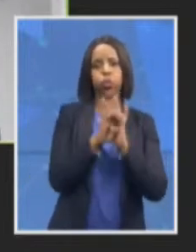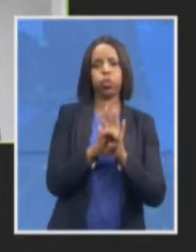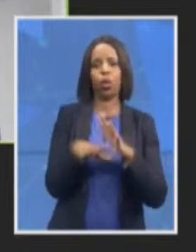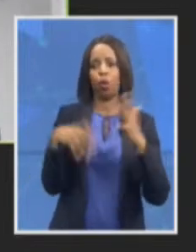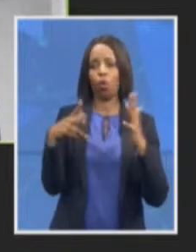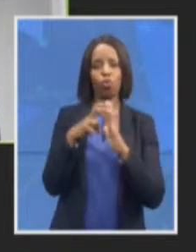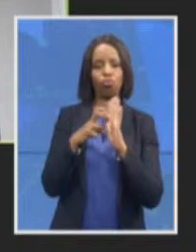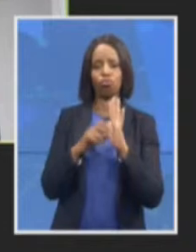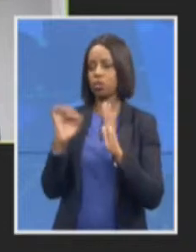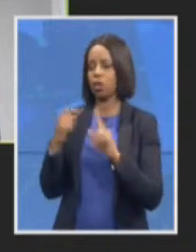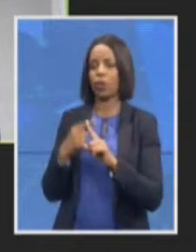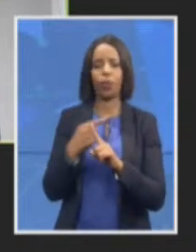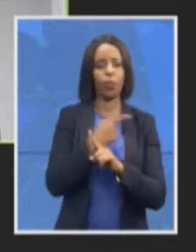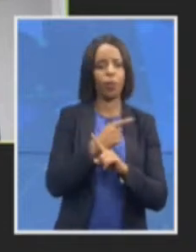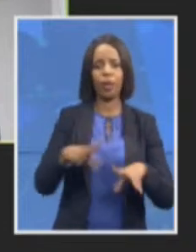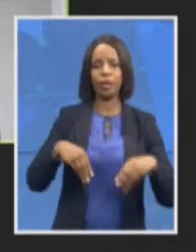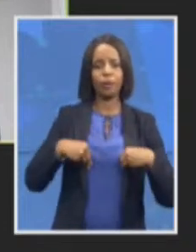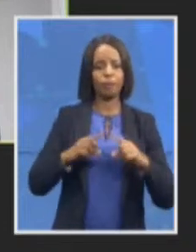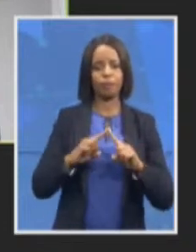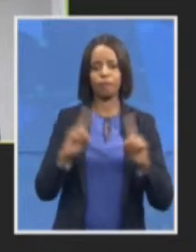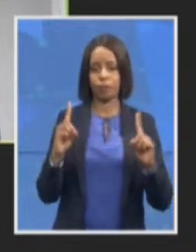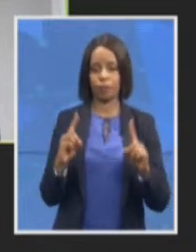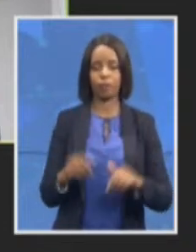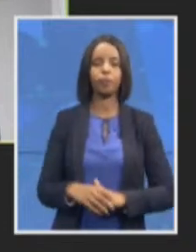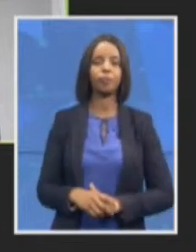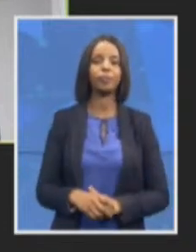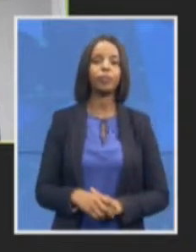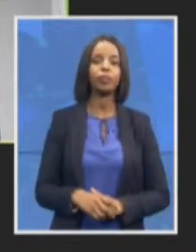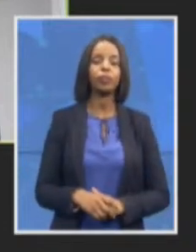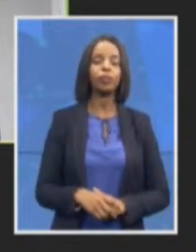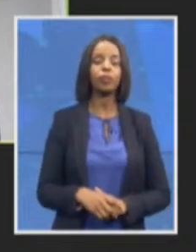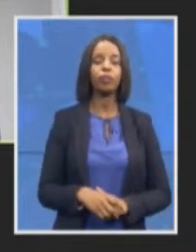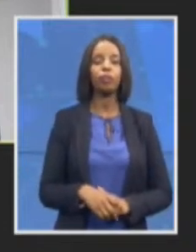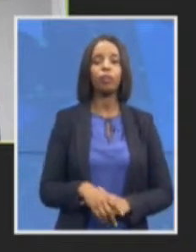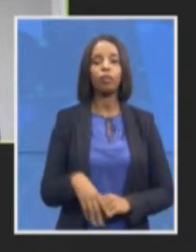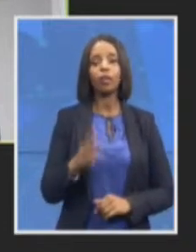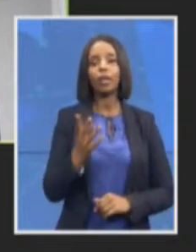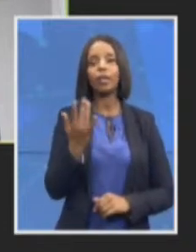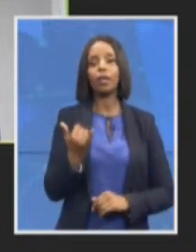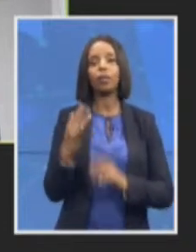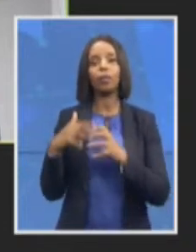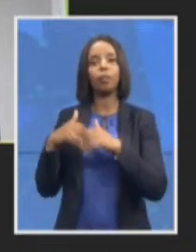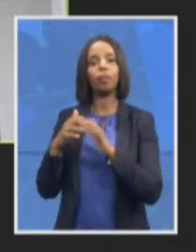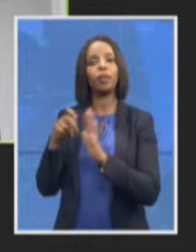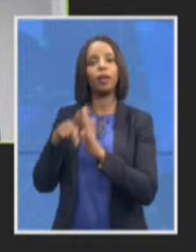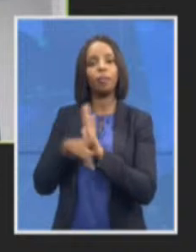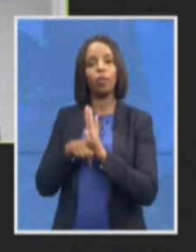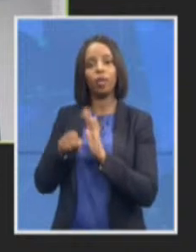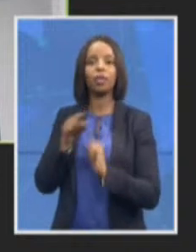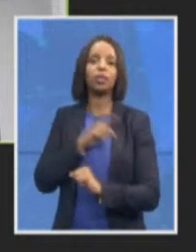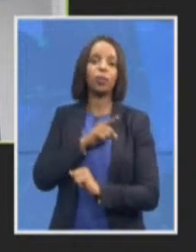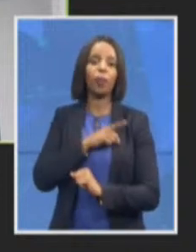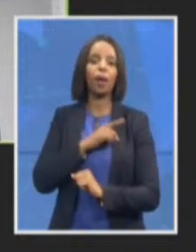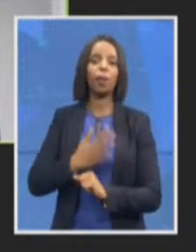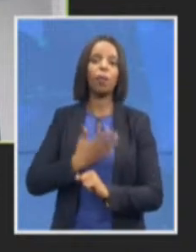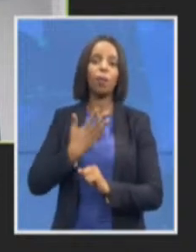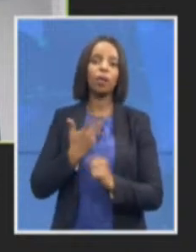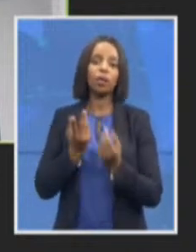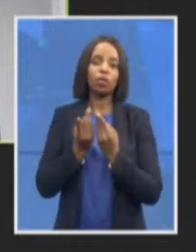the NPA policy on non trial resolutions and this is really important in terms of